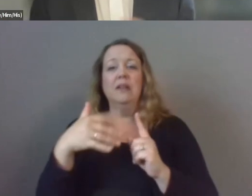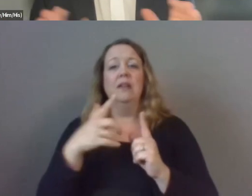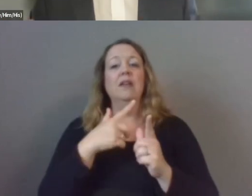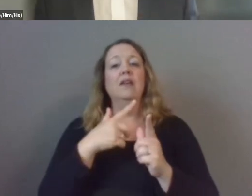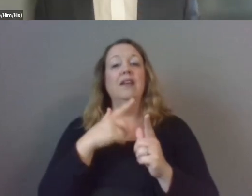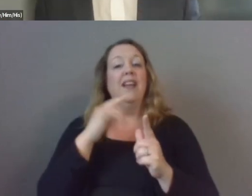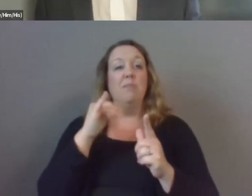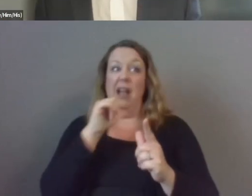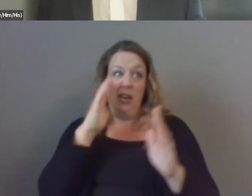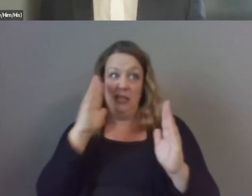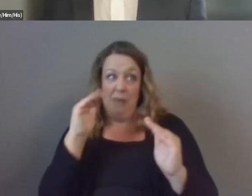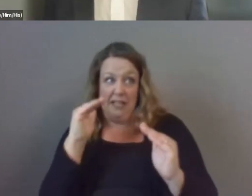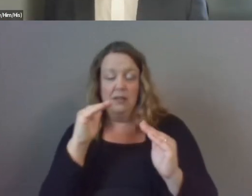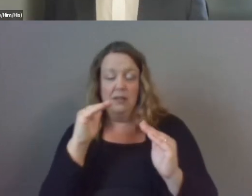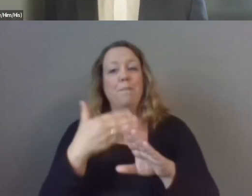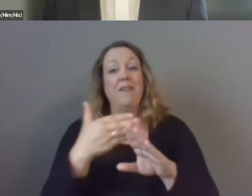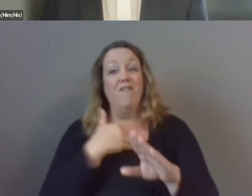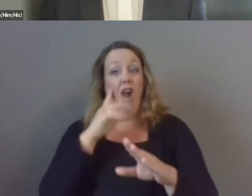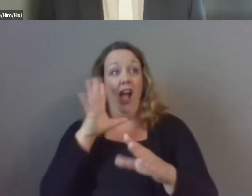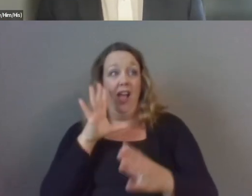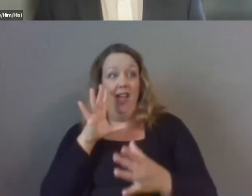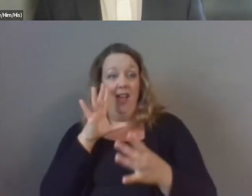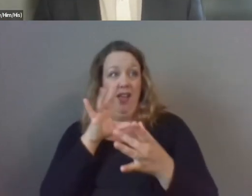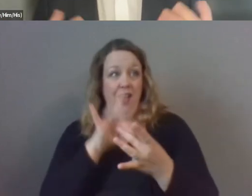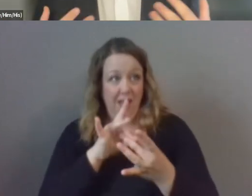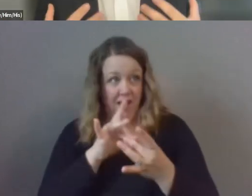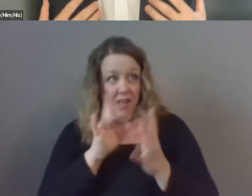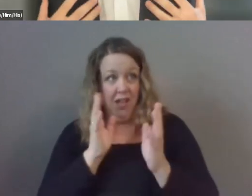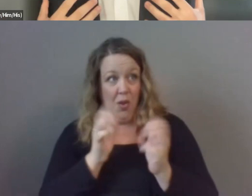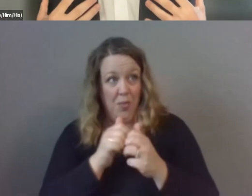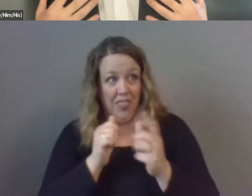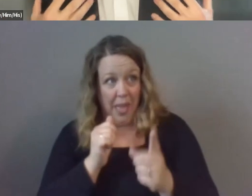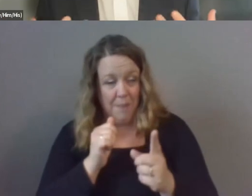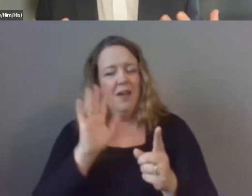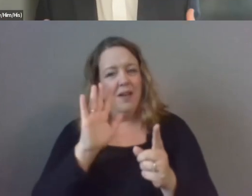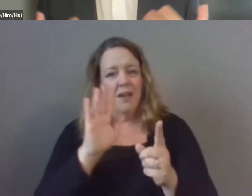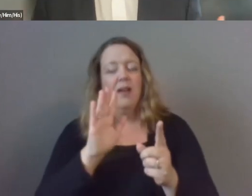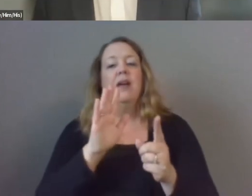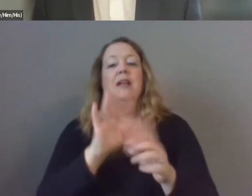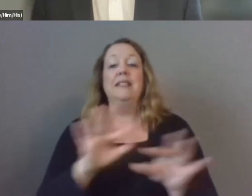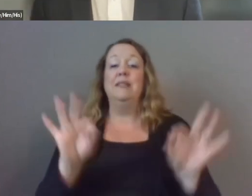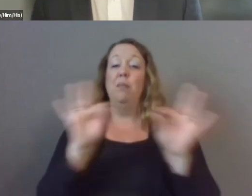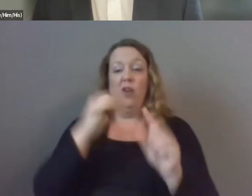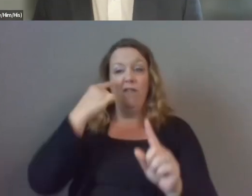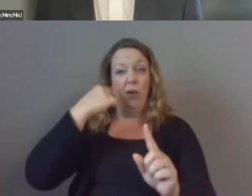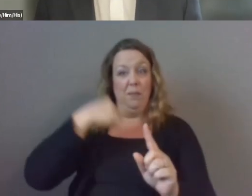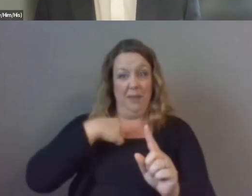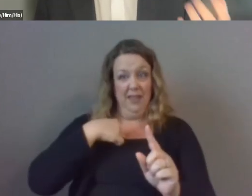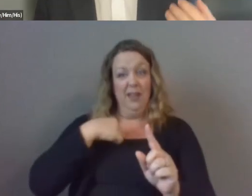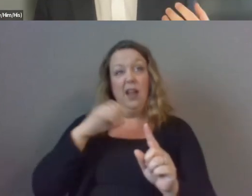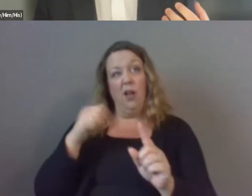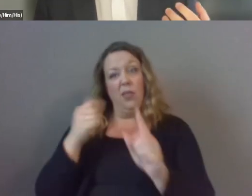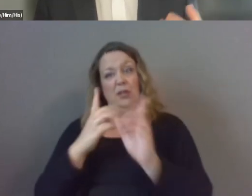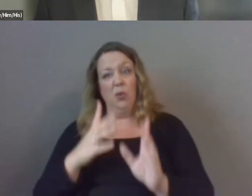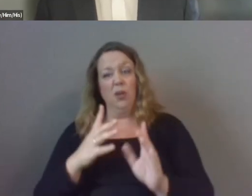before beginning to engage with that mentee uh it's imperative for for me and i think other mentors to do a